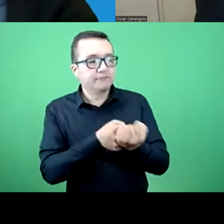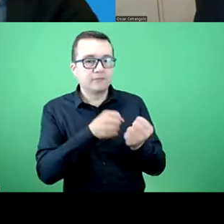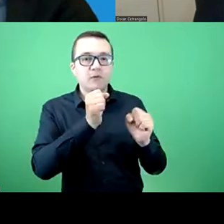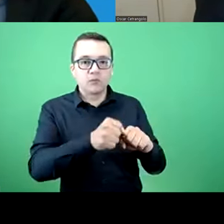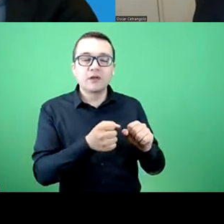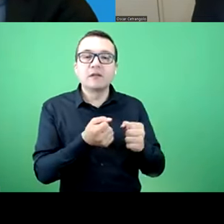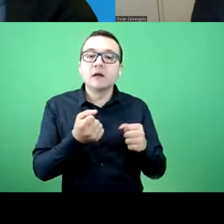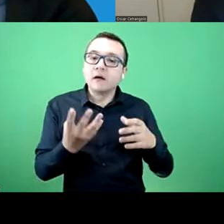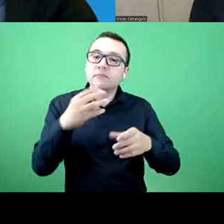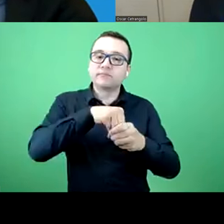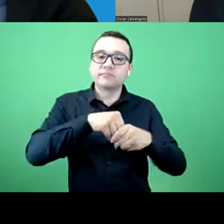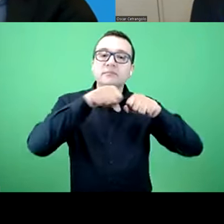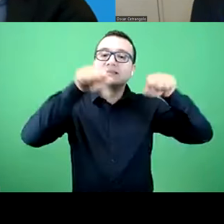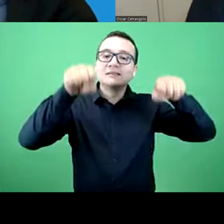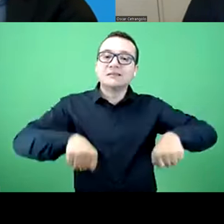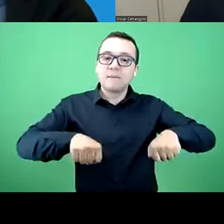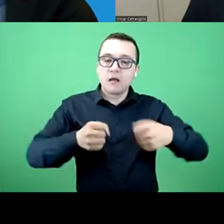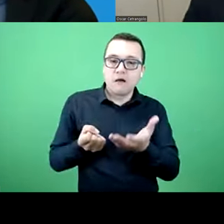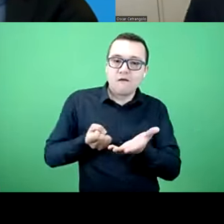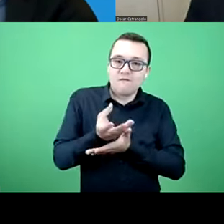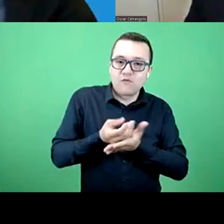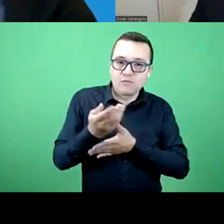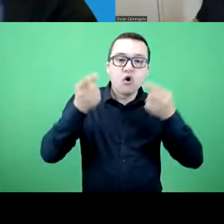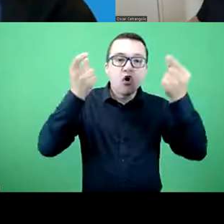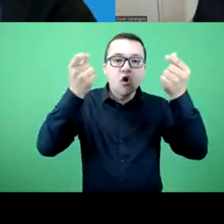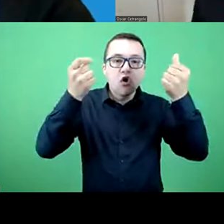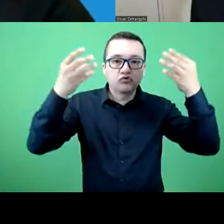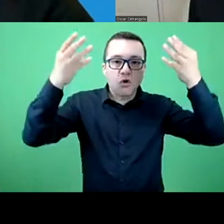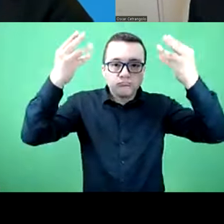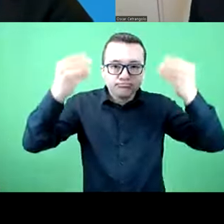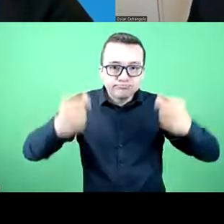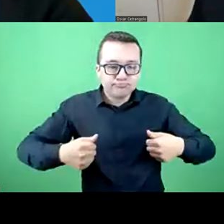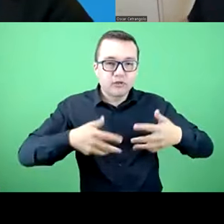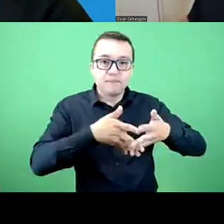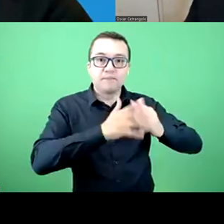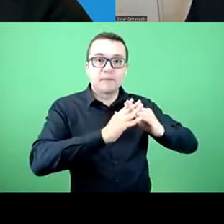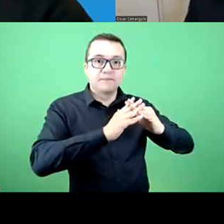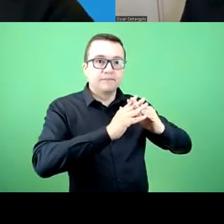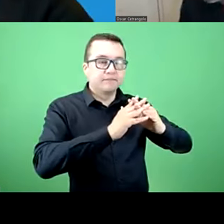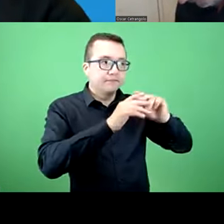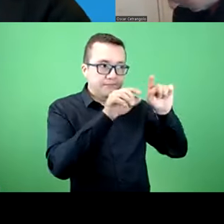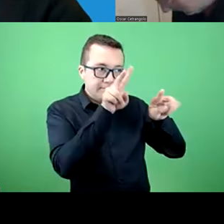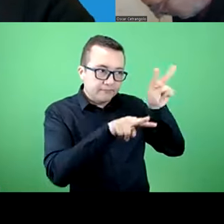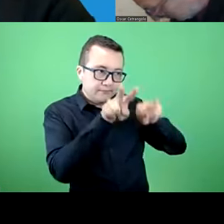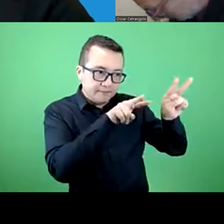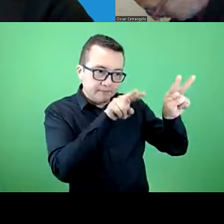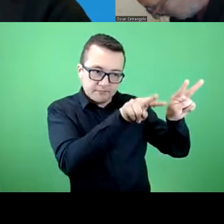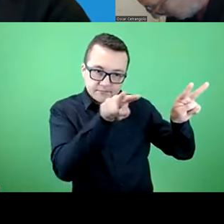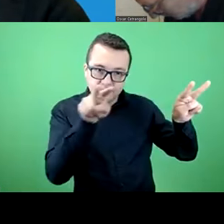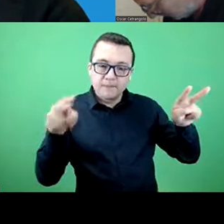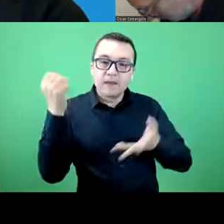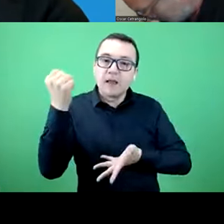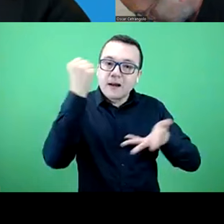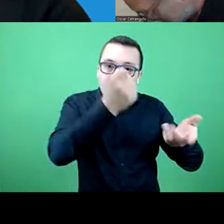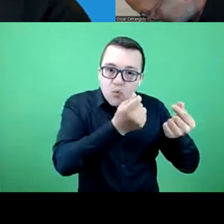creating cost account information system for the various health services and in monitoring